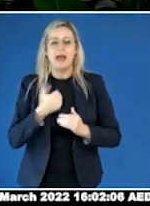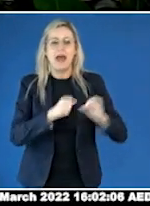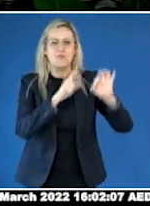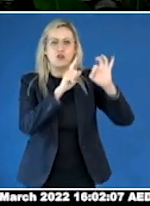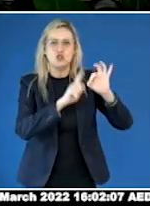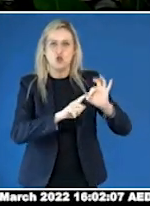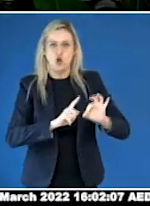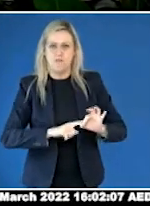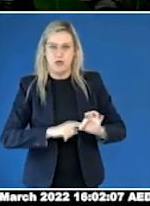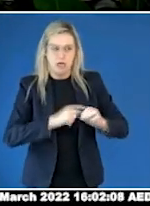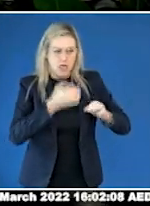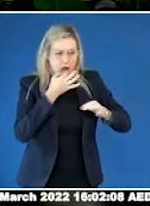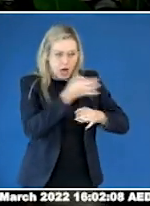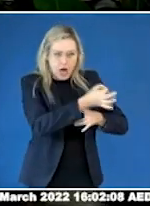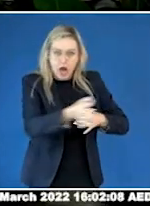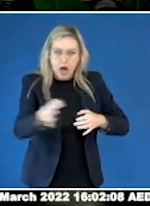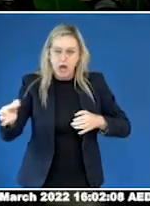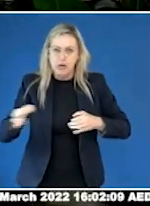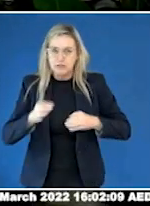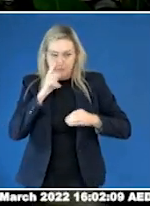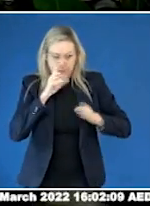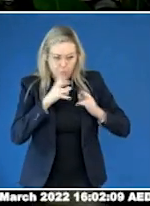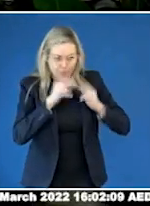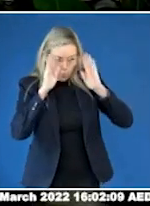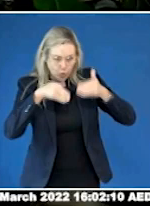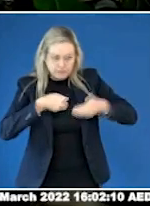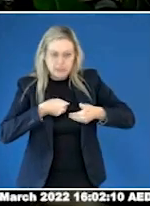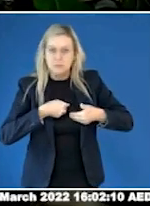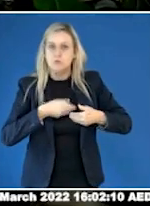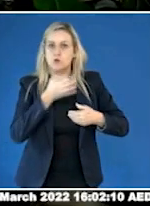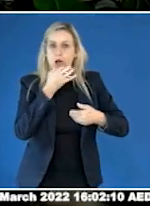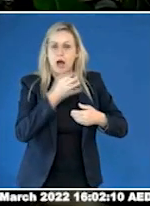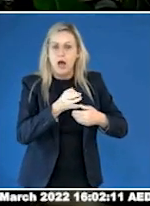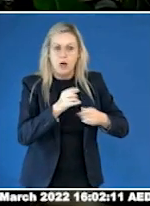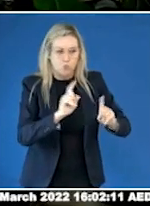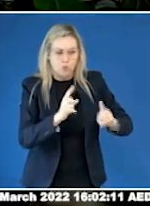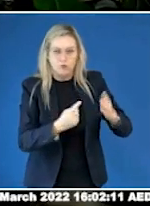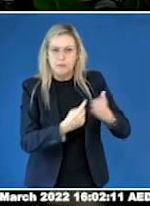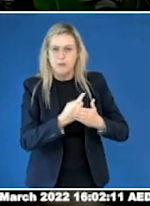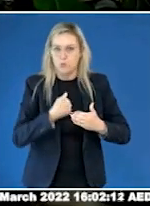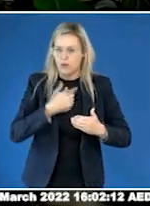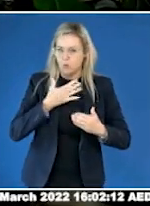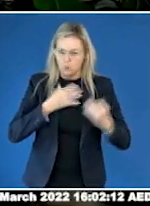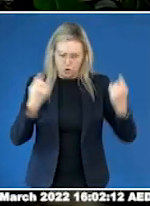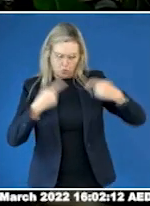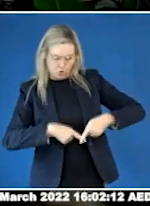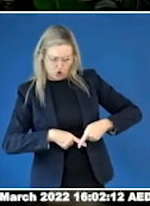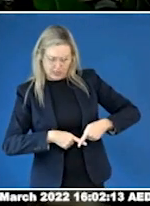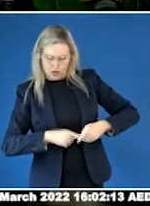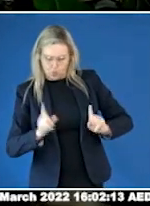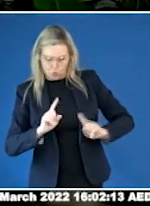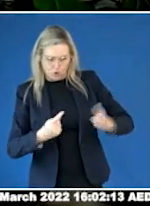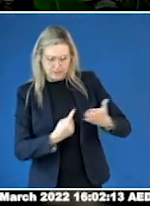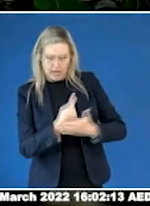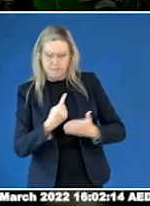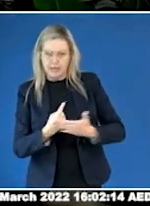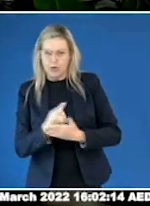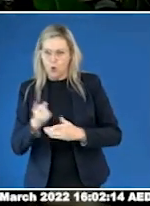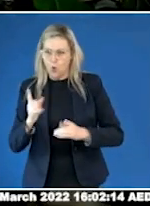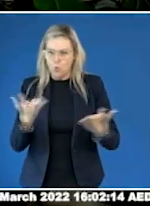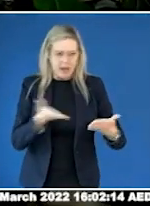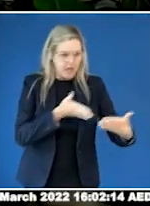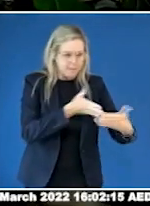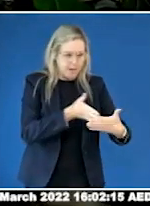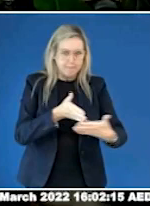community. And the responses confirmed just how broken the system is and how autistic girls and gender